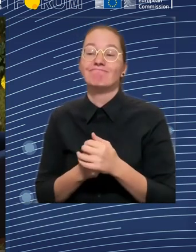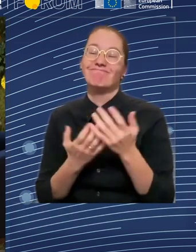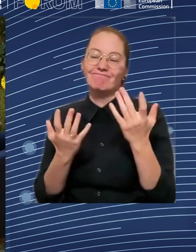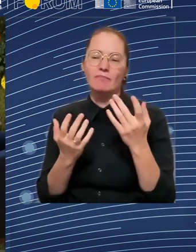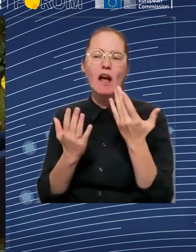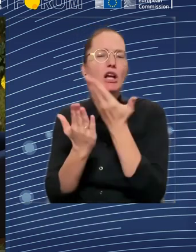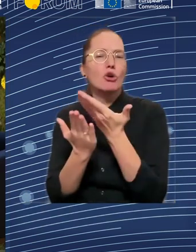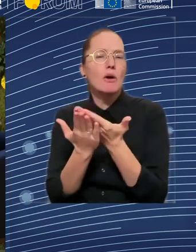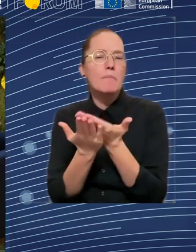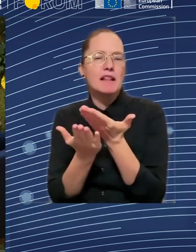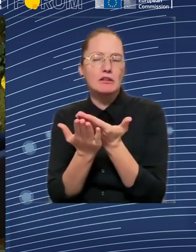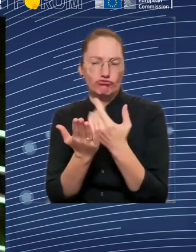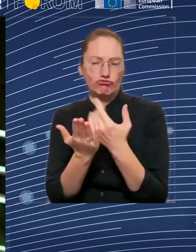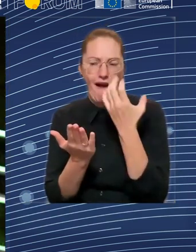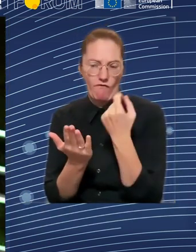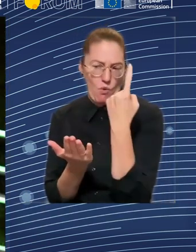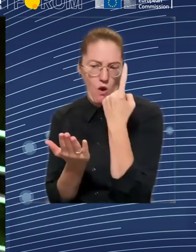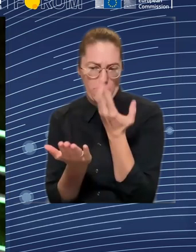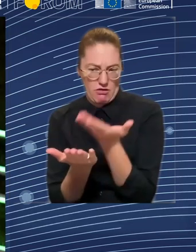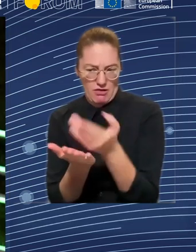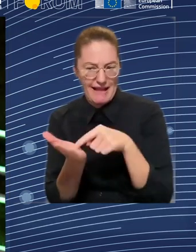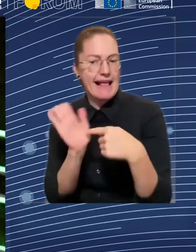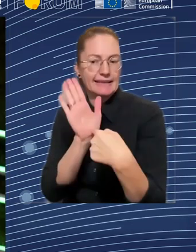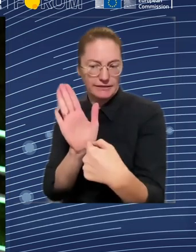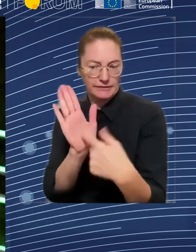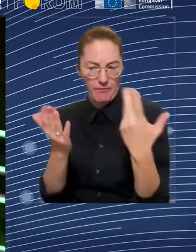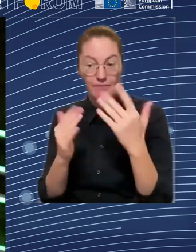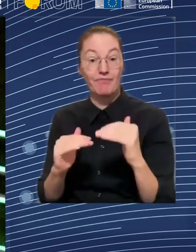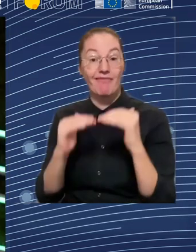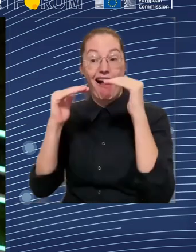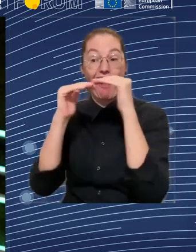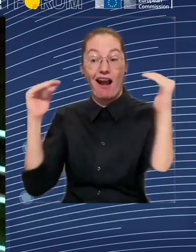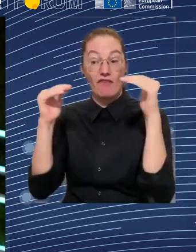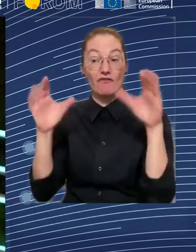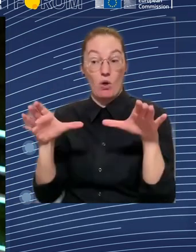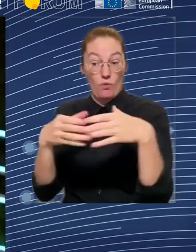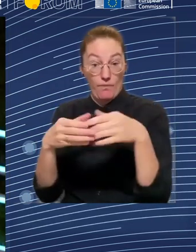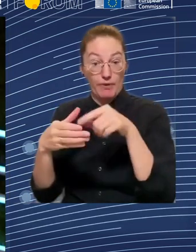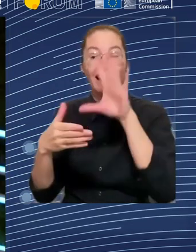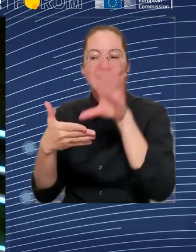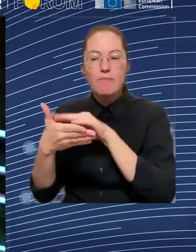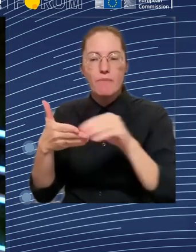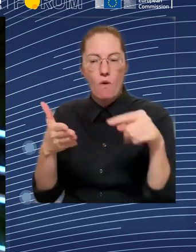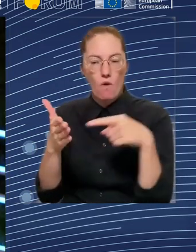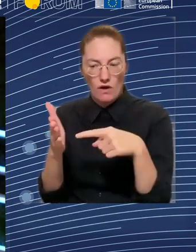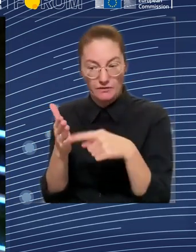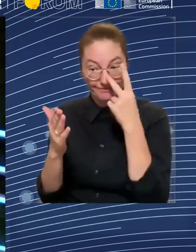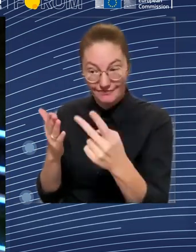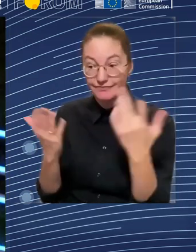reconcile work and family lives. For example, once I recently read a report in Poland and some